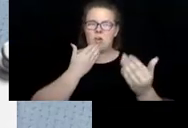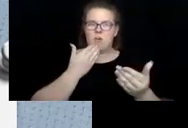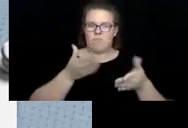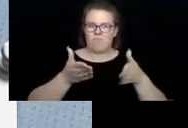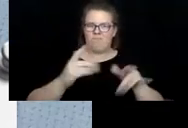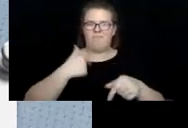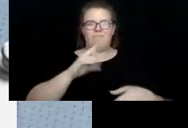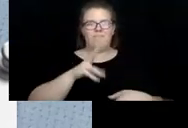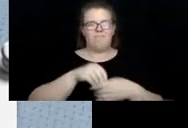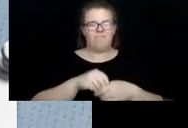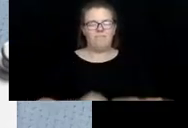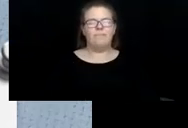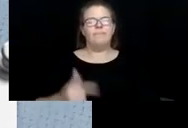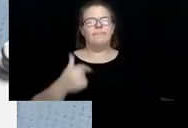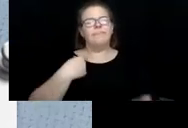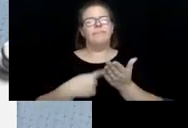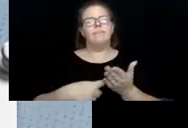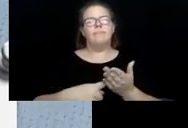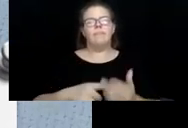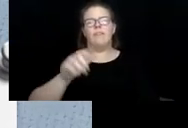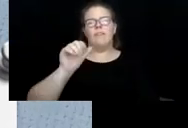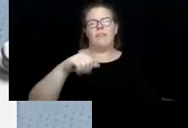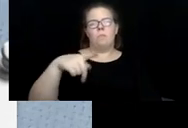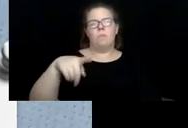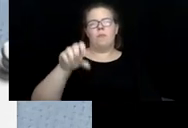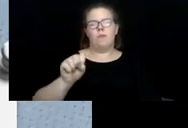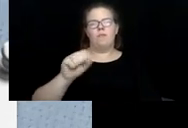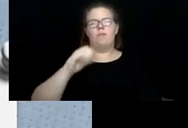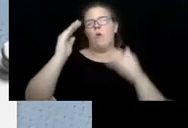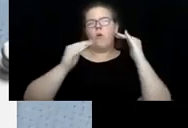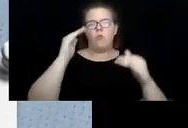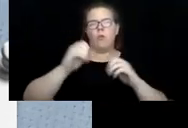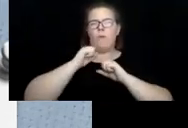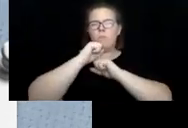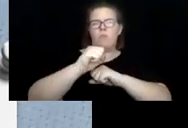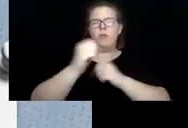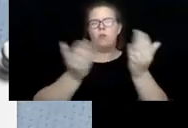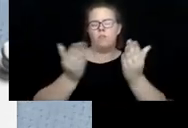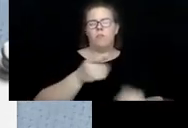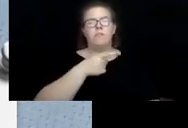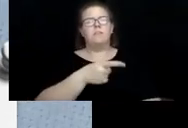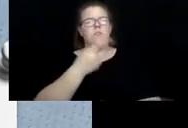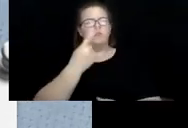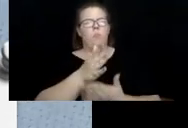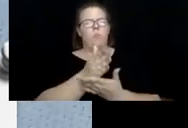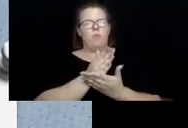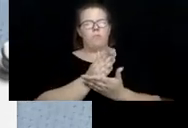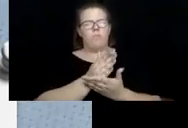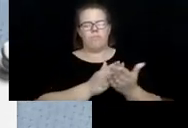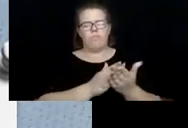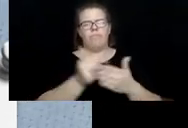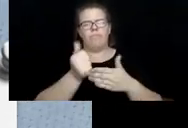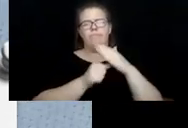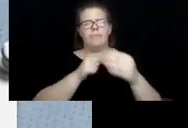going to talk about Adult Protective Services, which is one of the department under the Office of